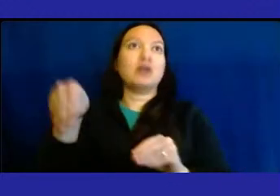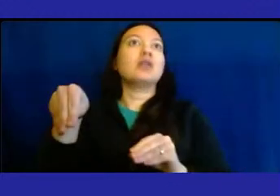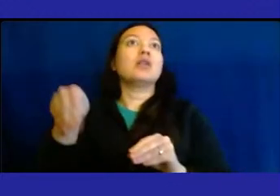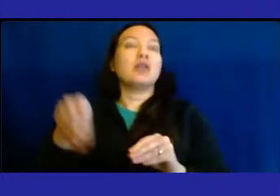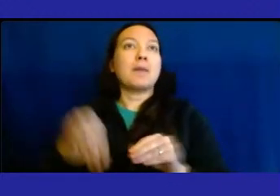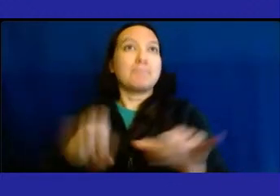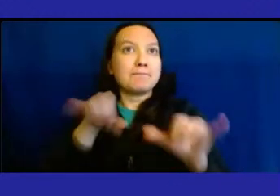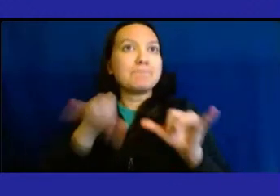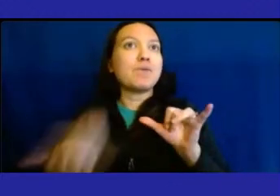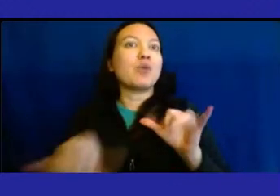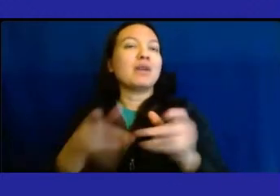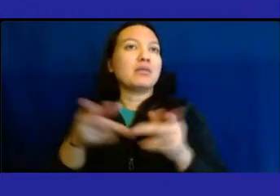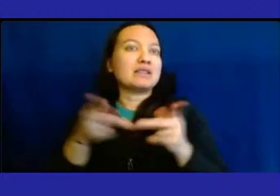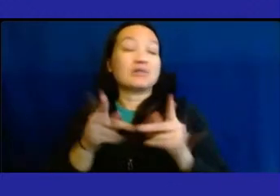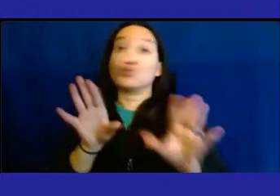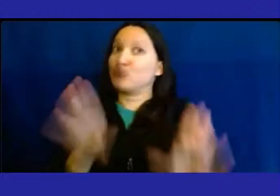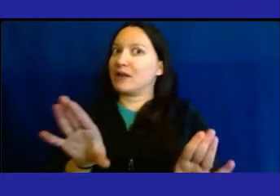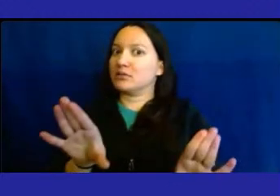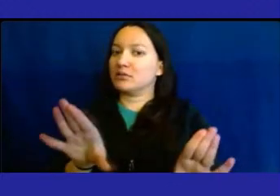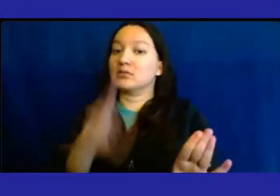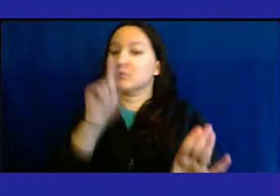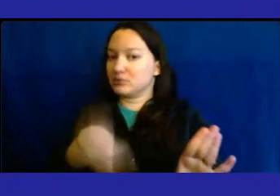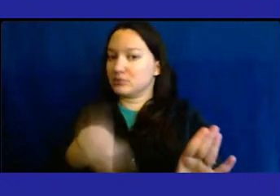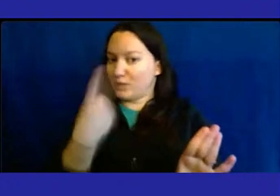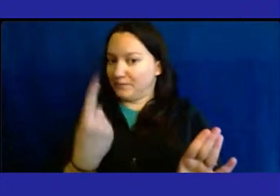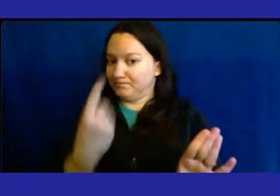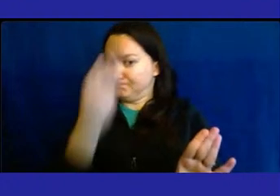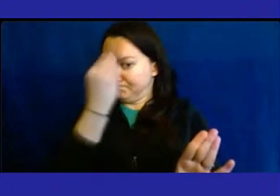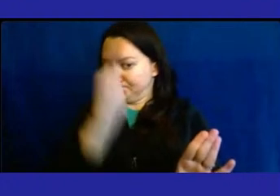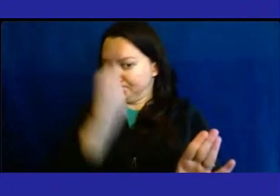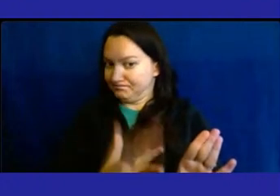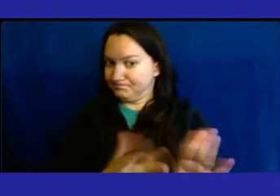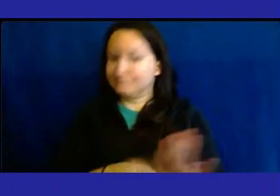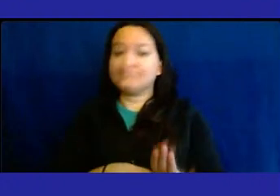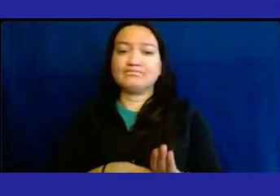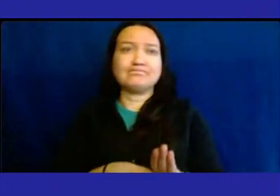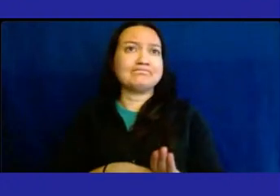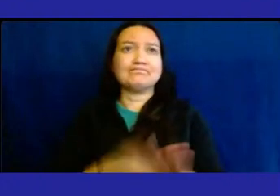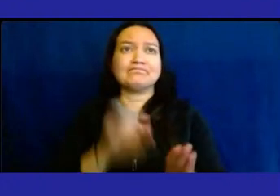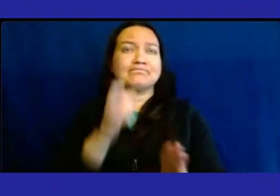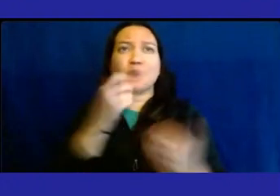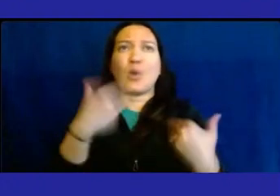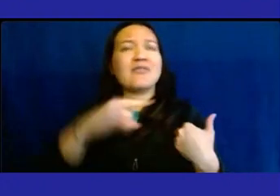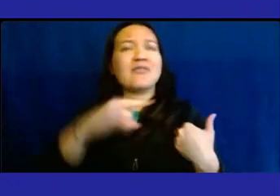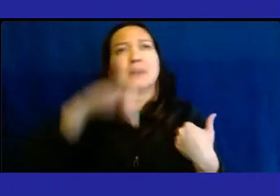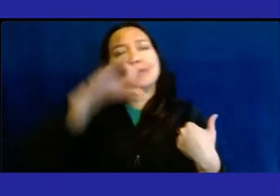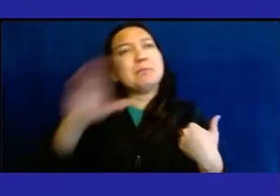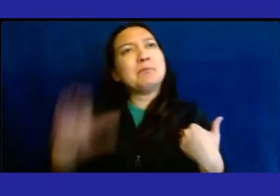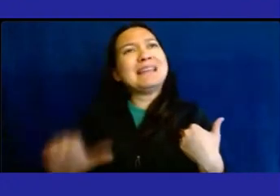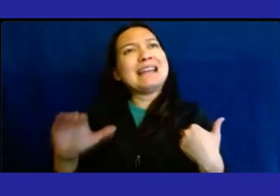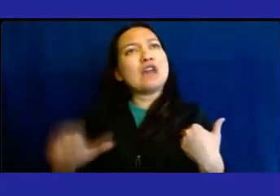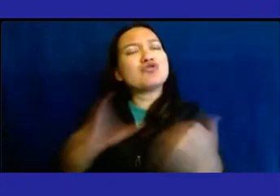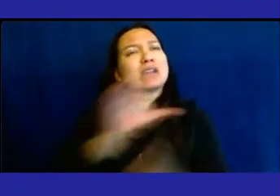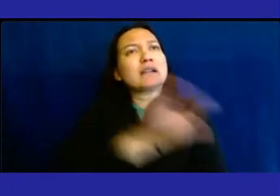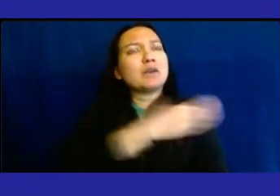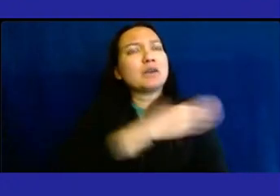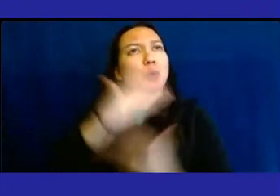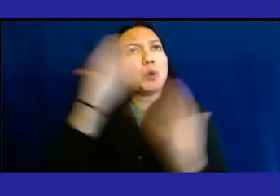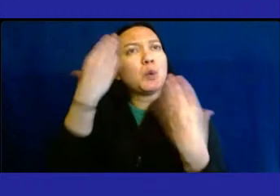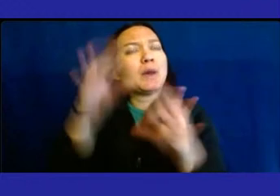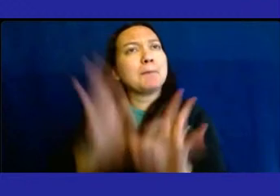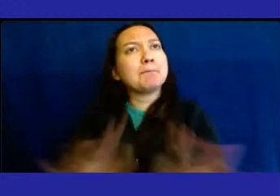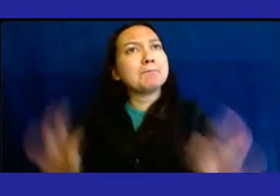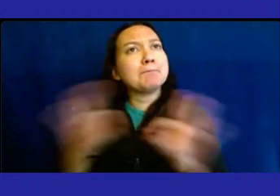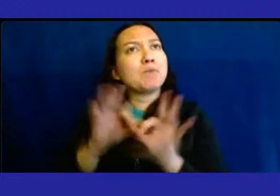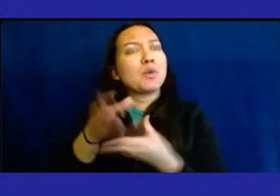spot, which is great. The only thing is they don't have the pediatric clinic anymore. And that was an important part of